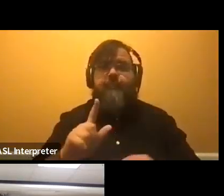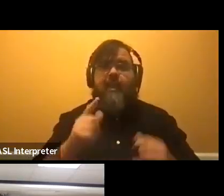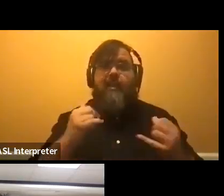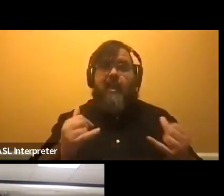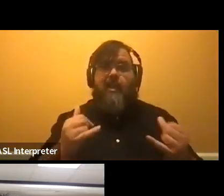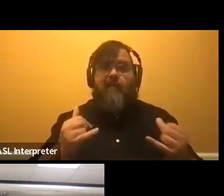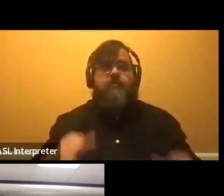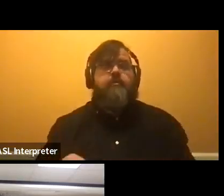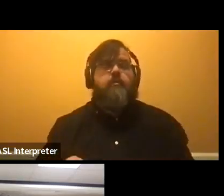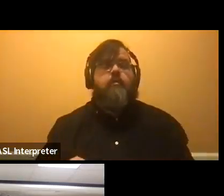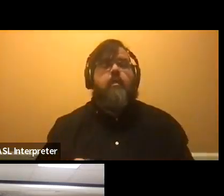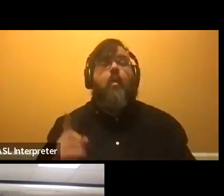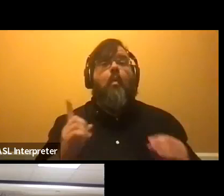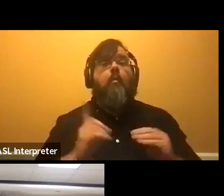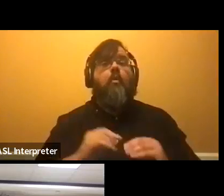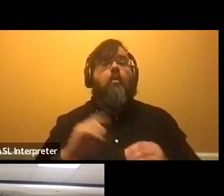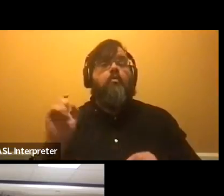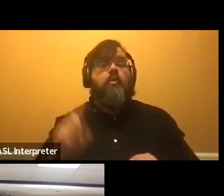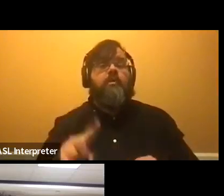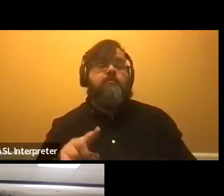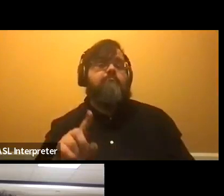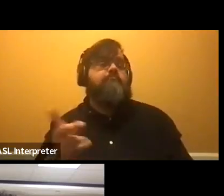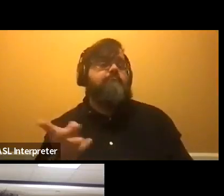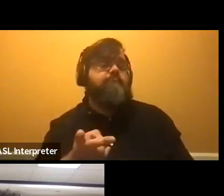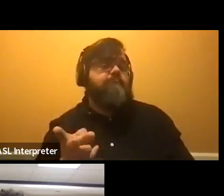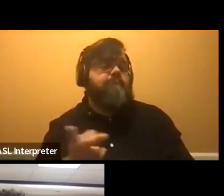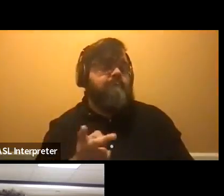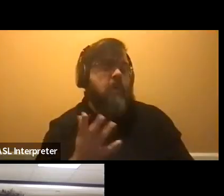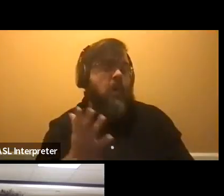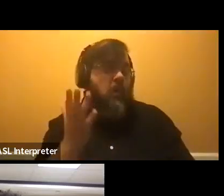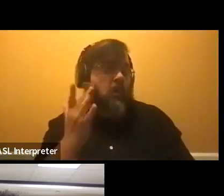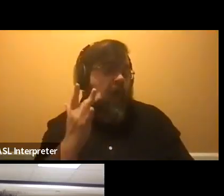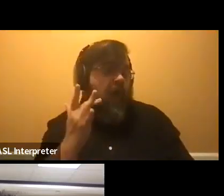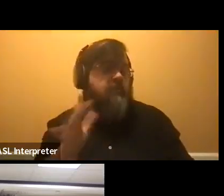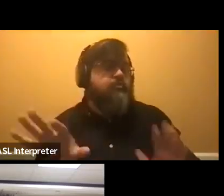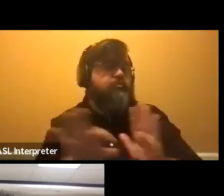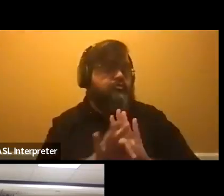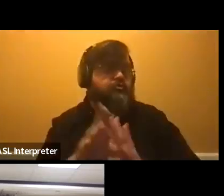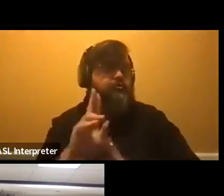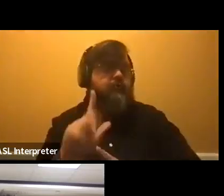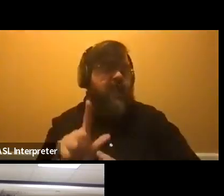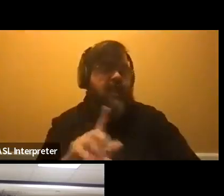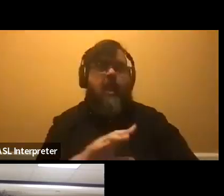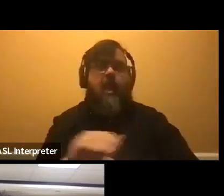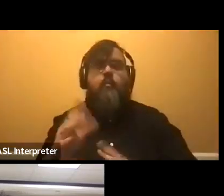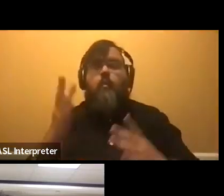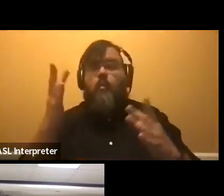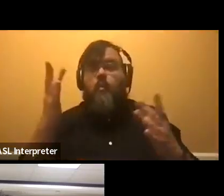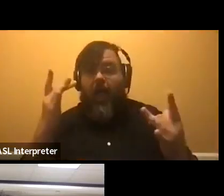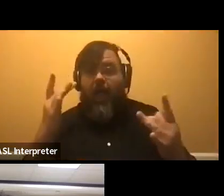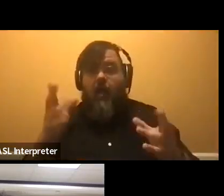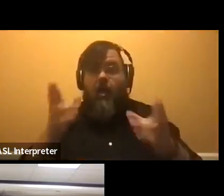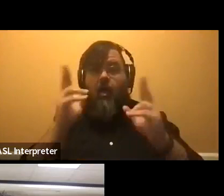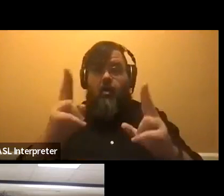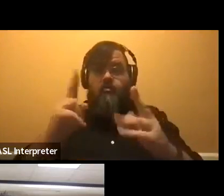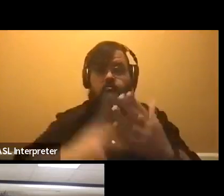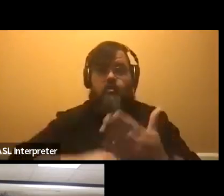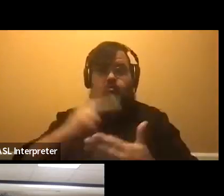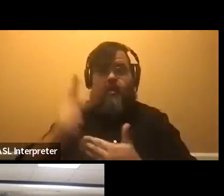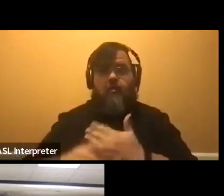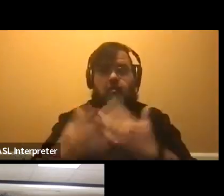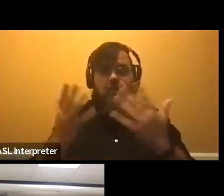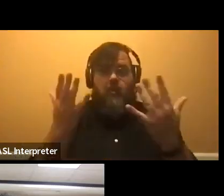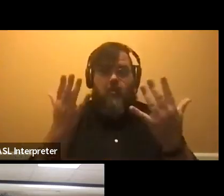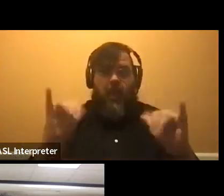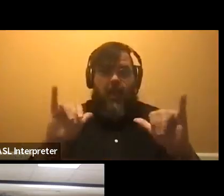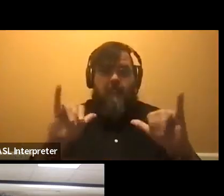question to Nim and Taylor just about, um, why you chose UofL and if the honors program was, um, a part of